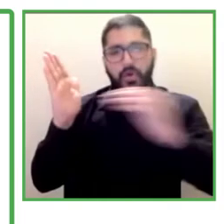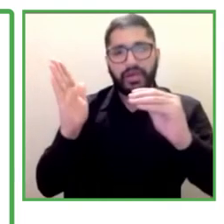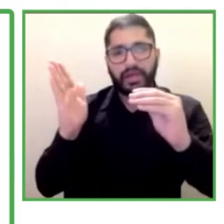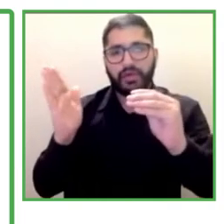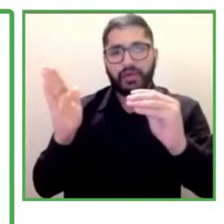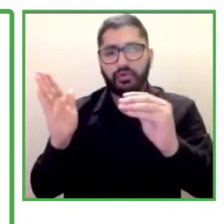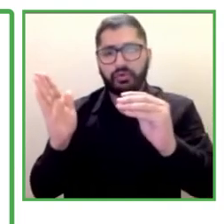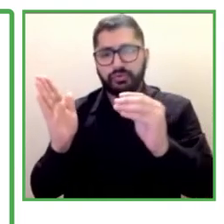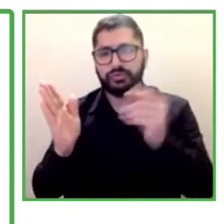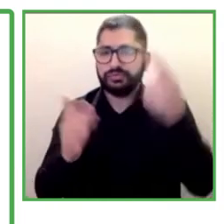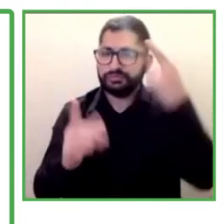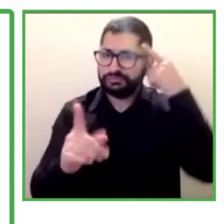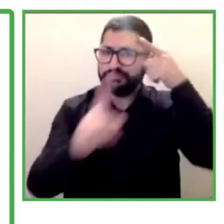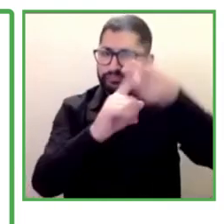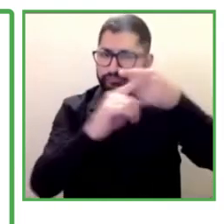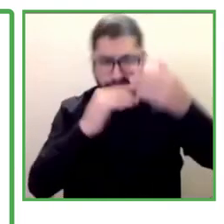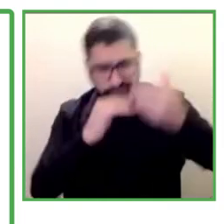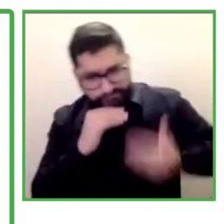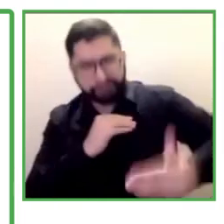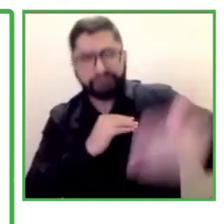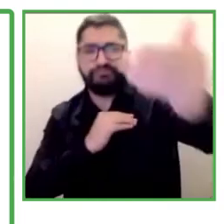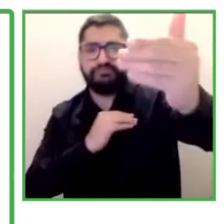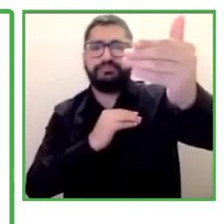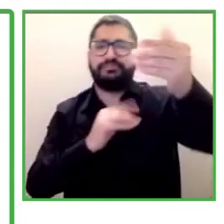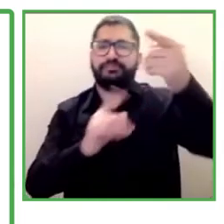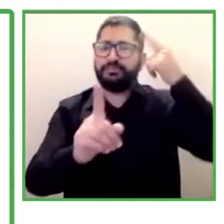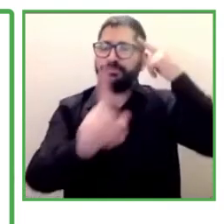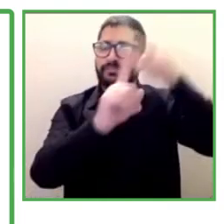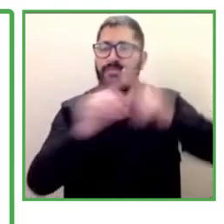we also want to have installed capacity.